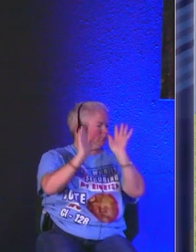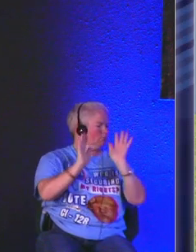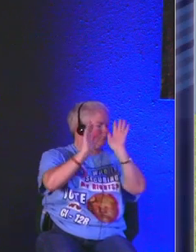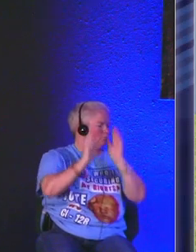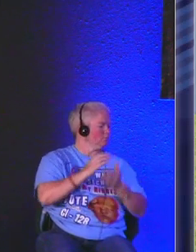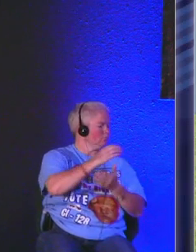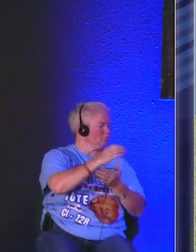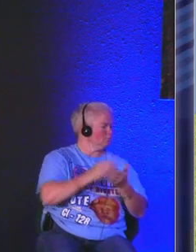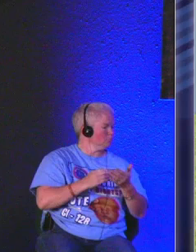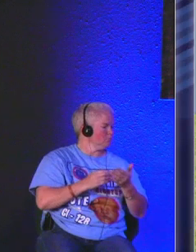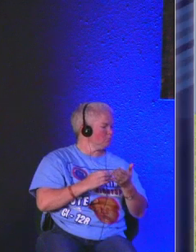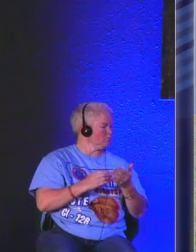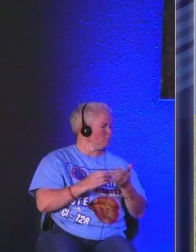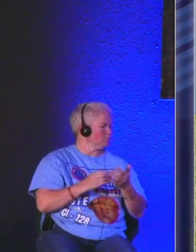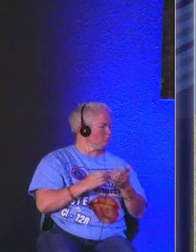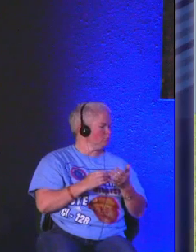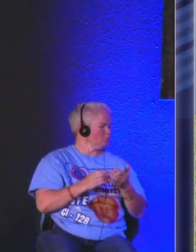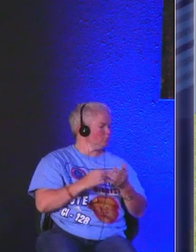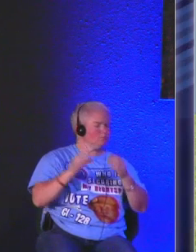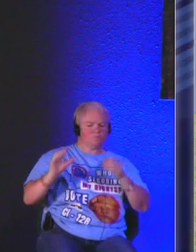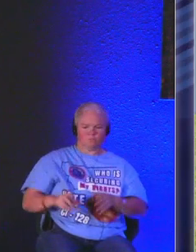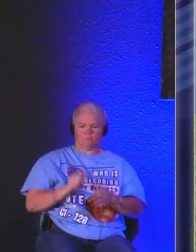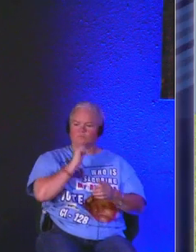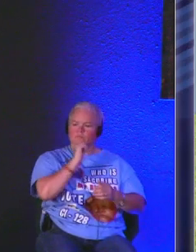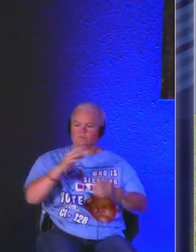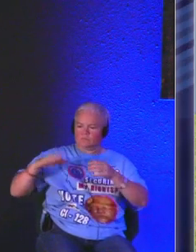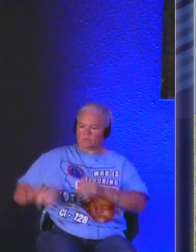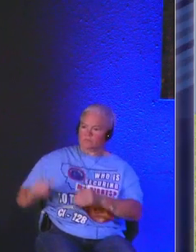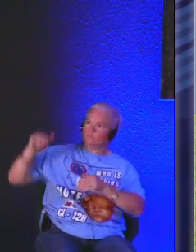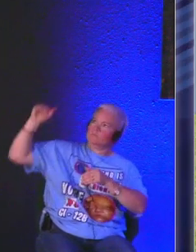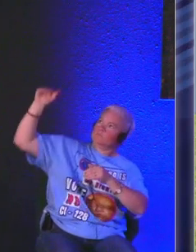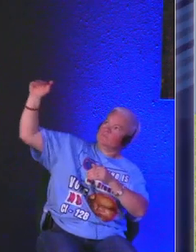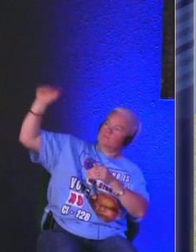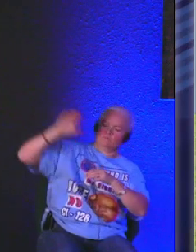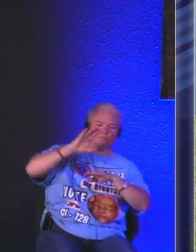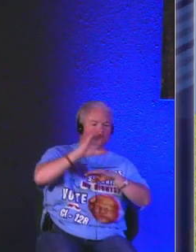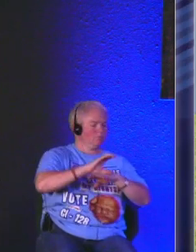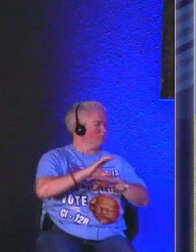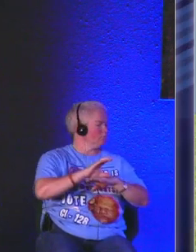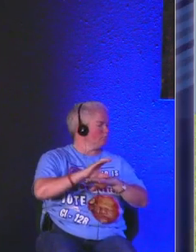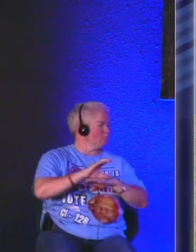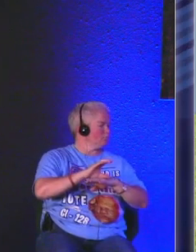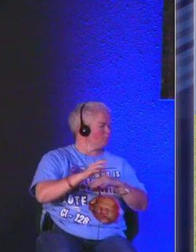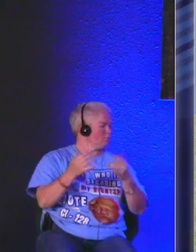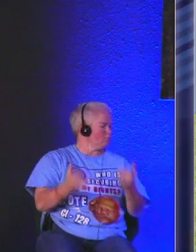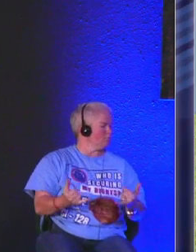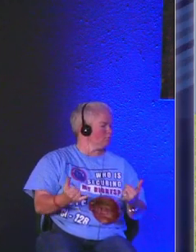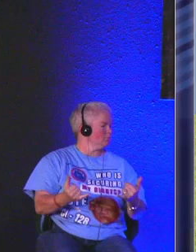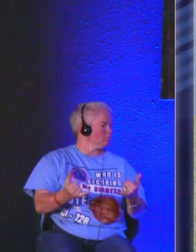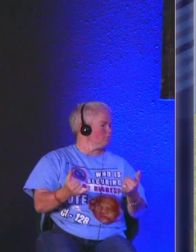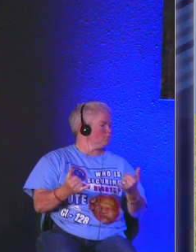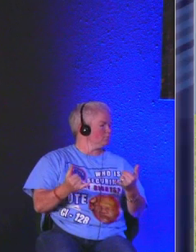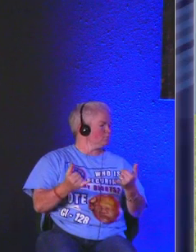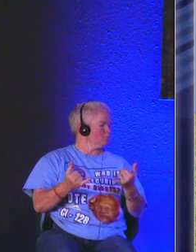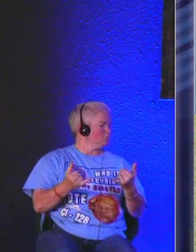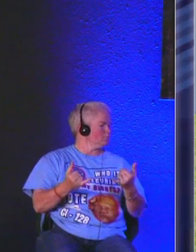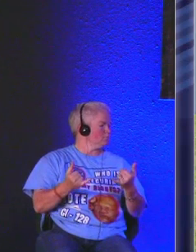or it's very familiar and if you didn't grow up in church you are in for such a treat today